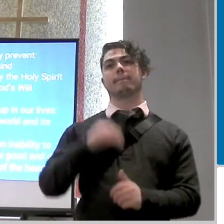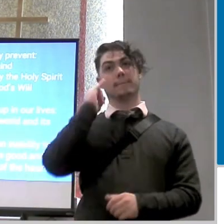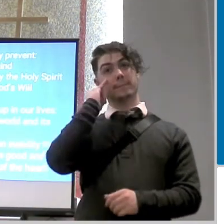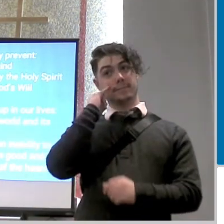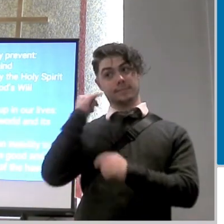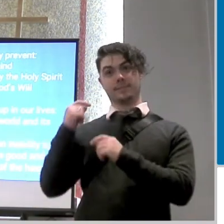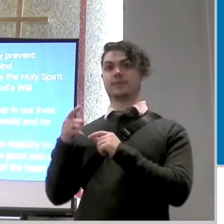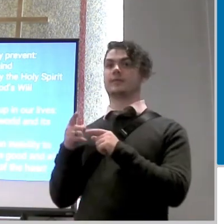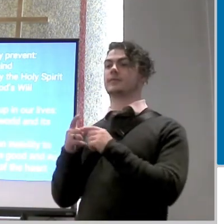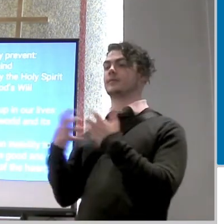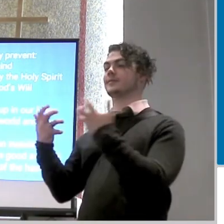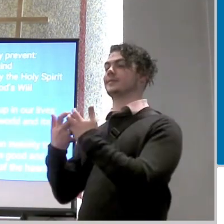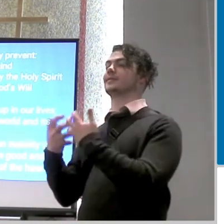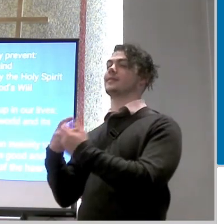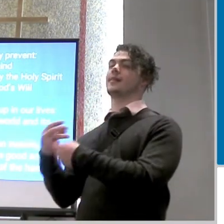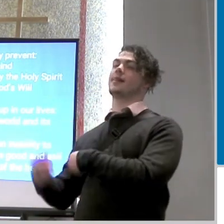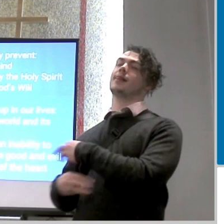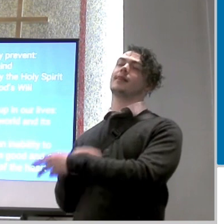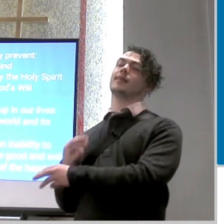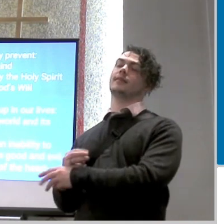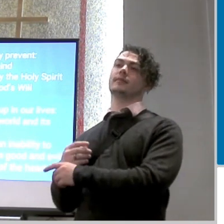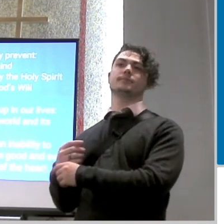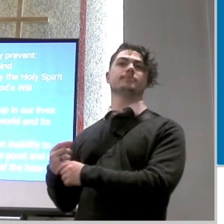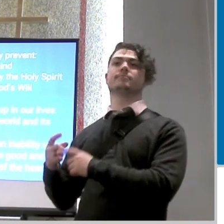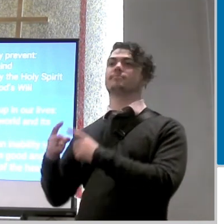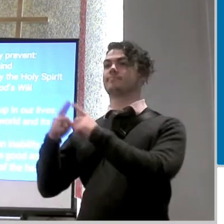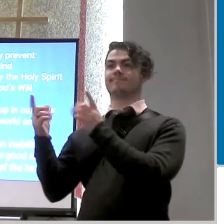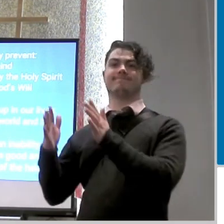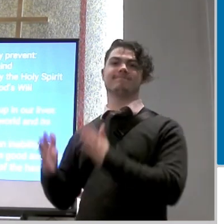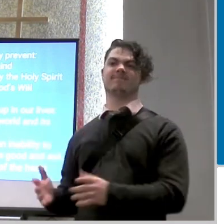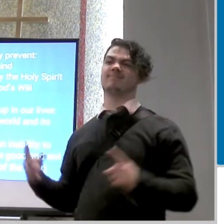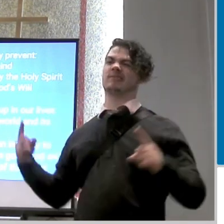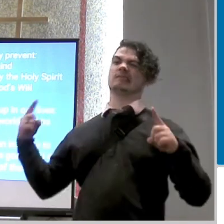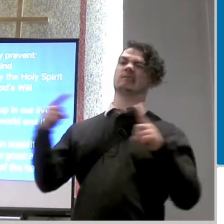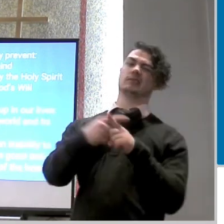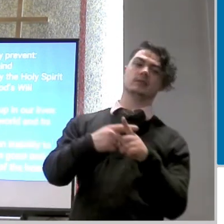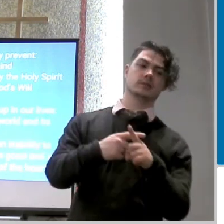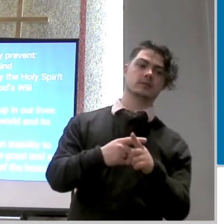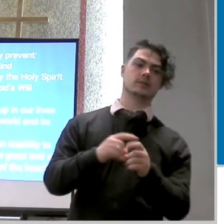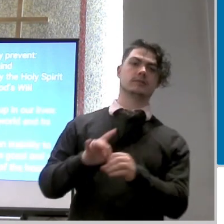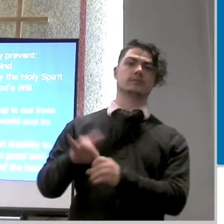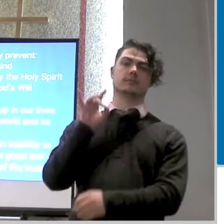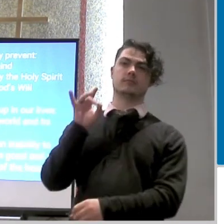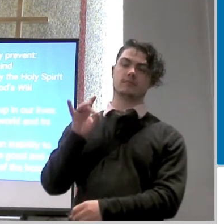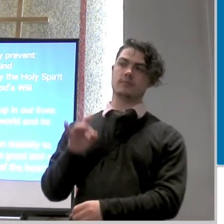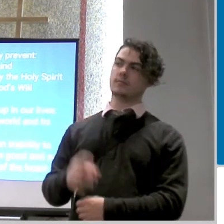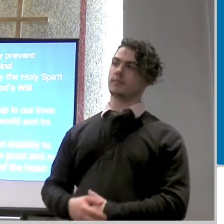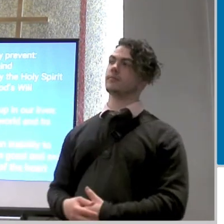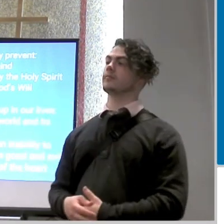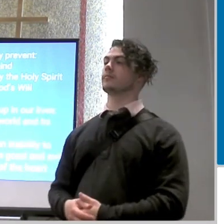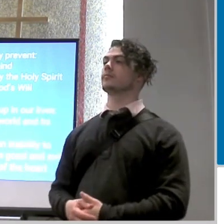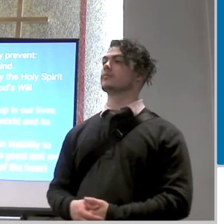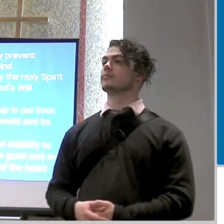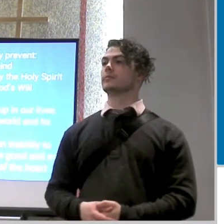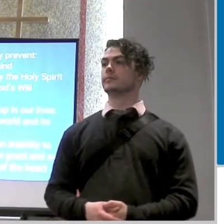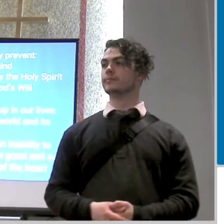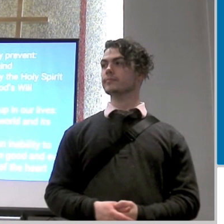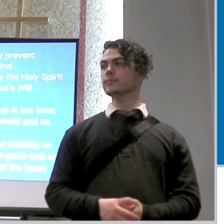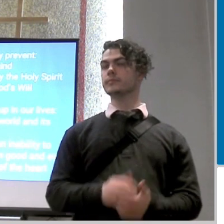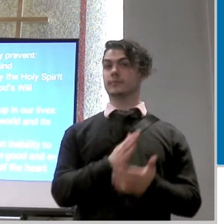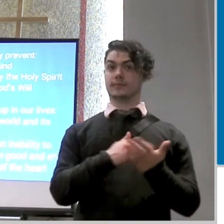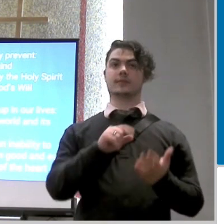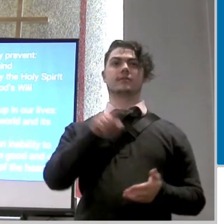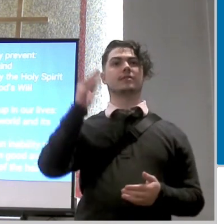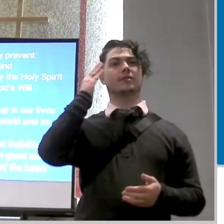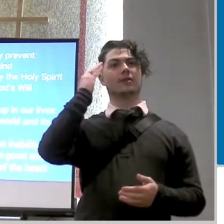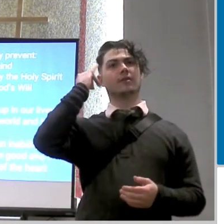enemies of the mind we're not able to do that anymore some of us know what that's like when you're set with a decision in front of you and you're like